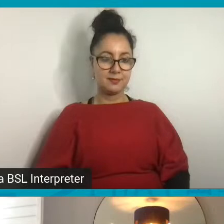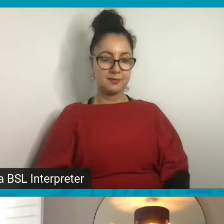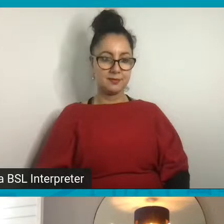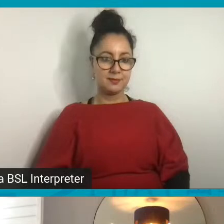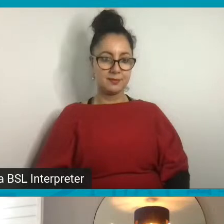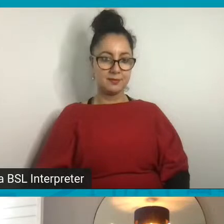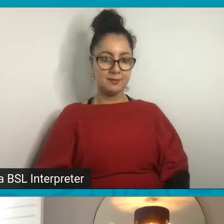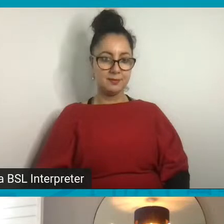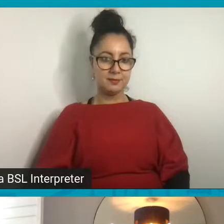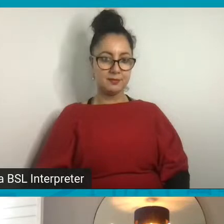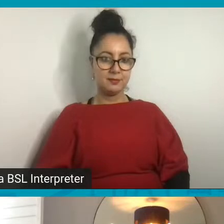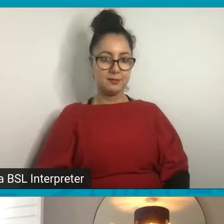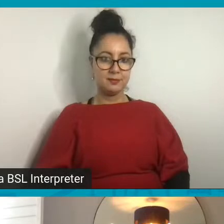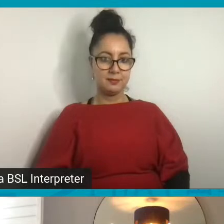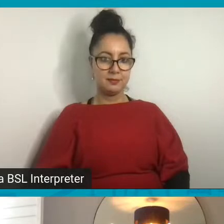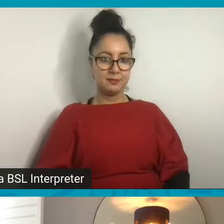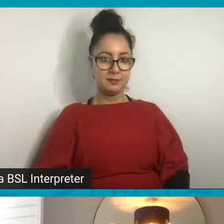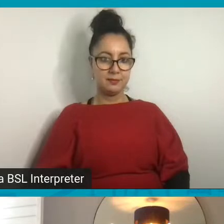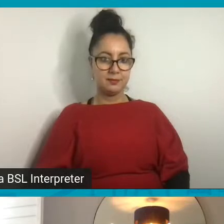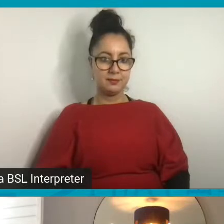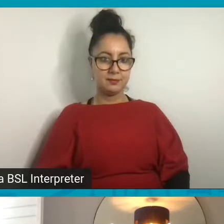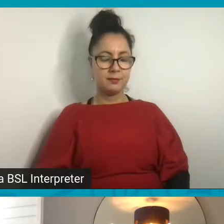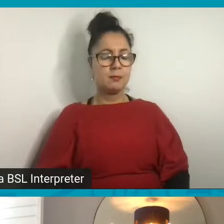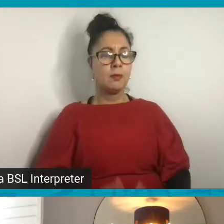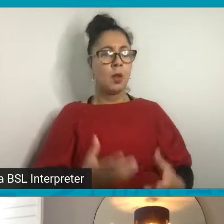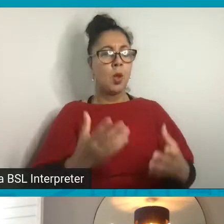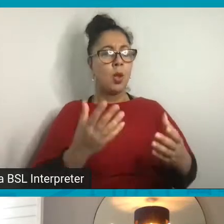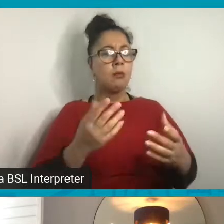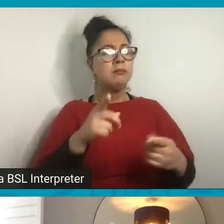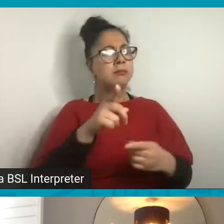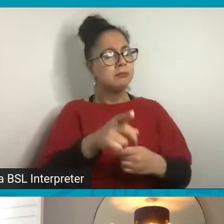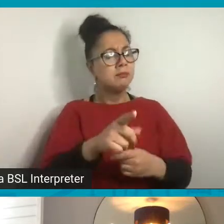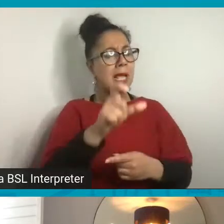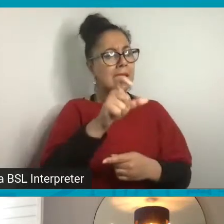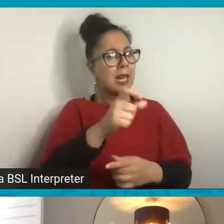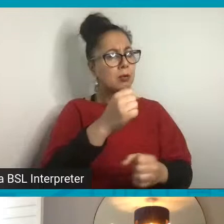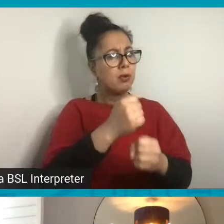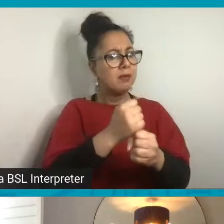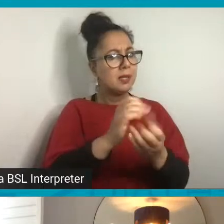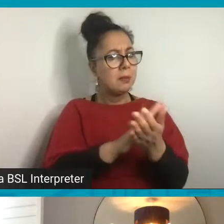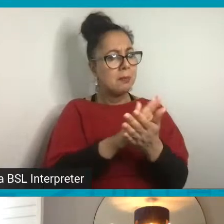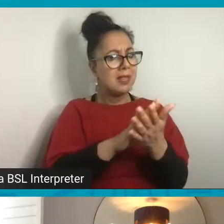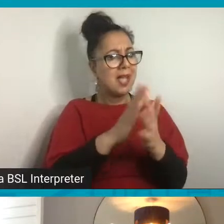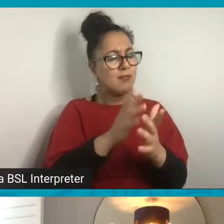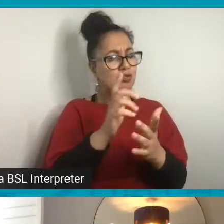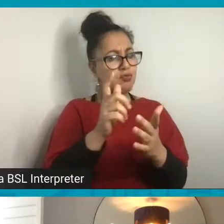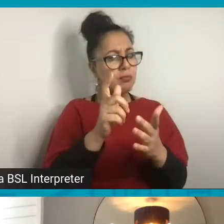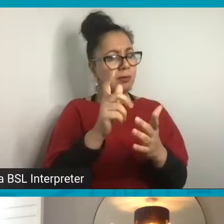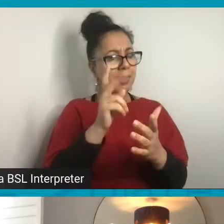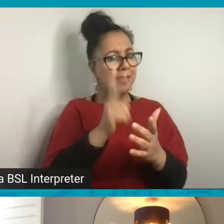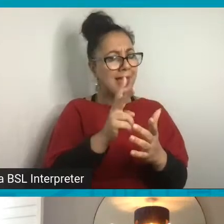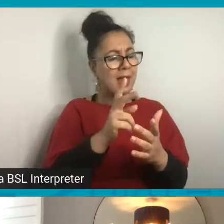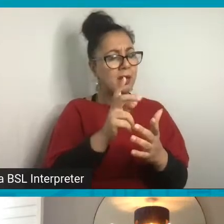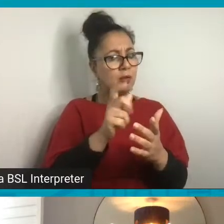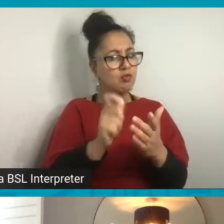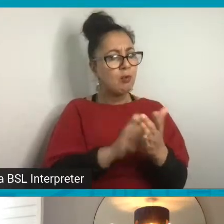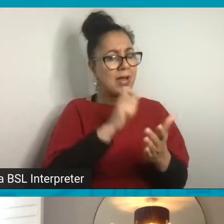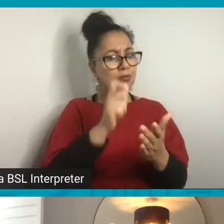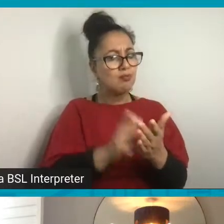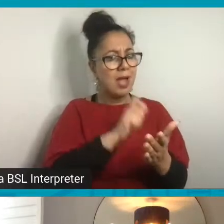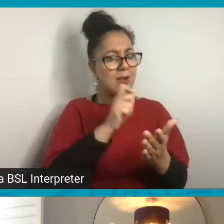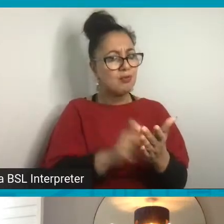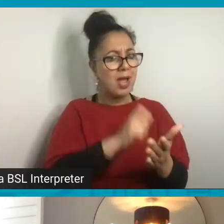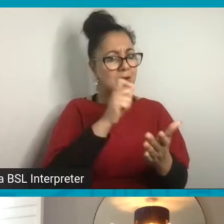Do you have, with the calligraphy, do you have to write it several times or once? Yeah, I do it